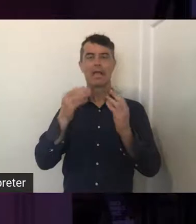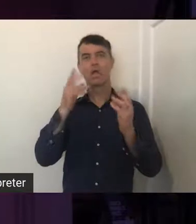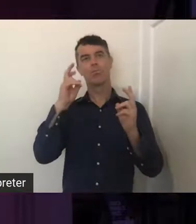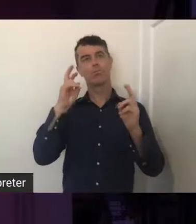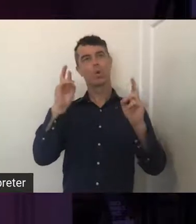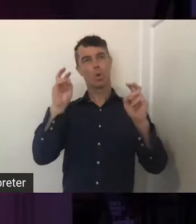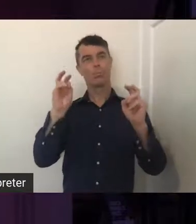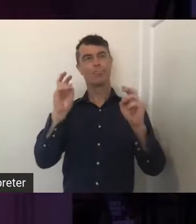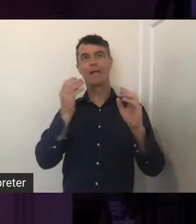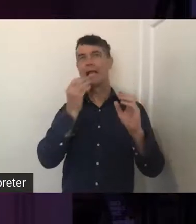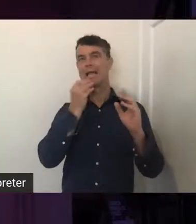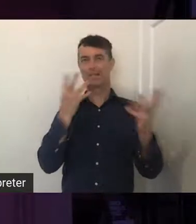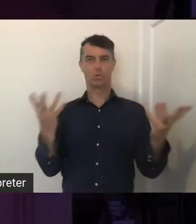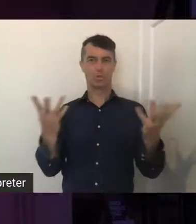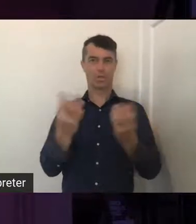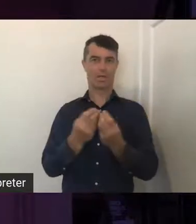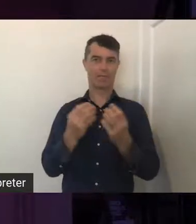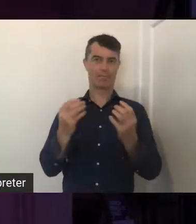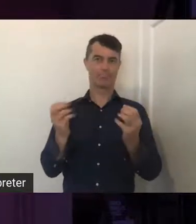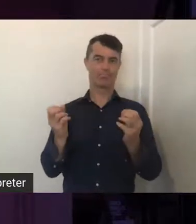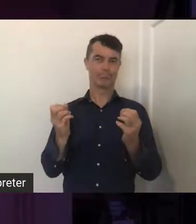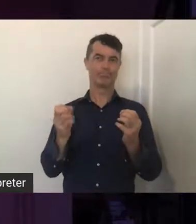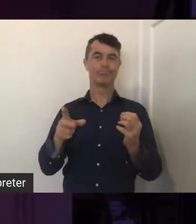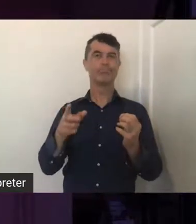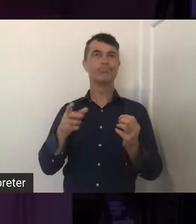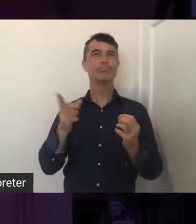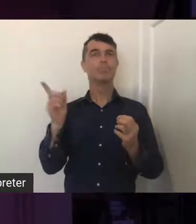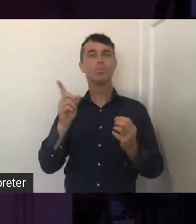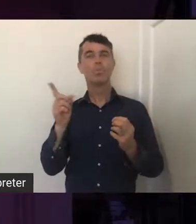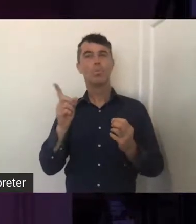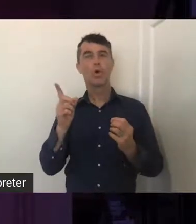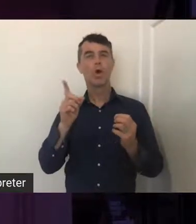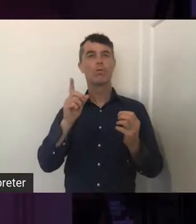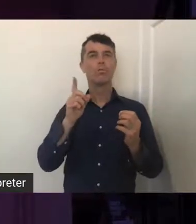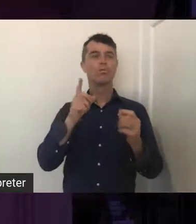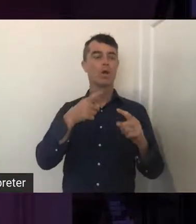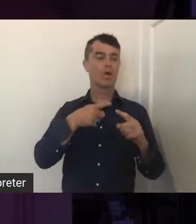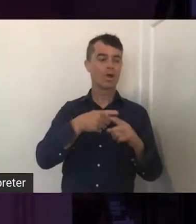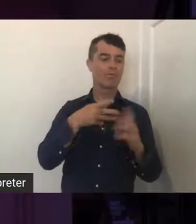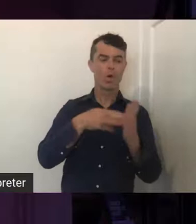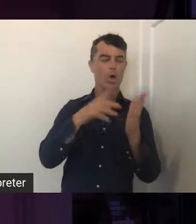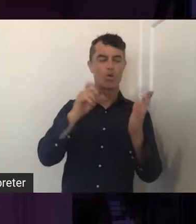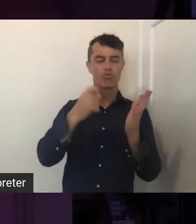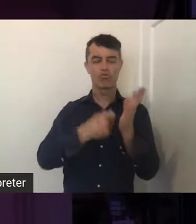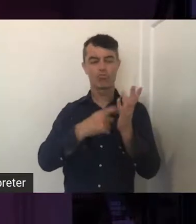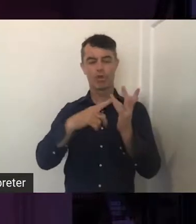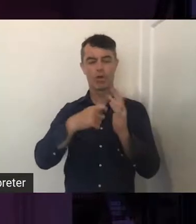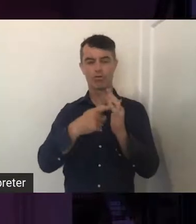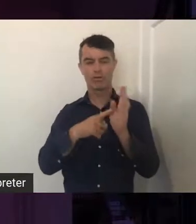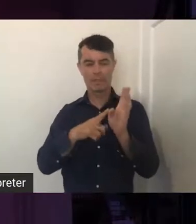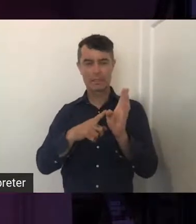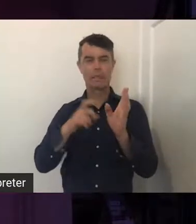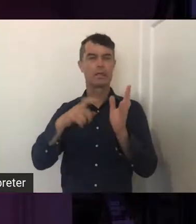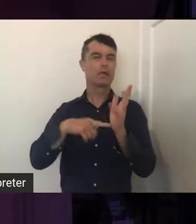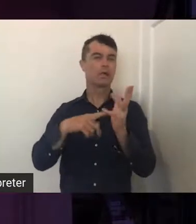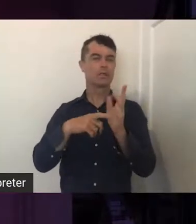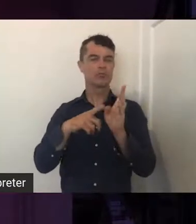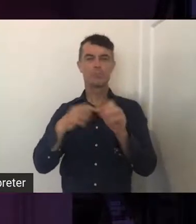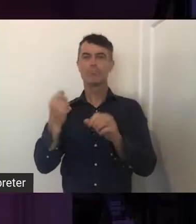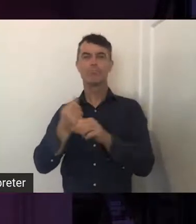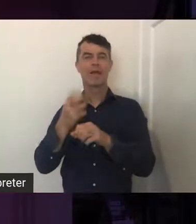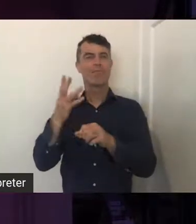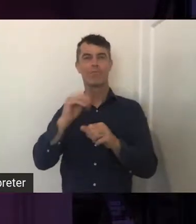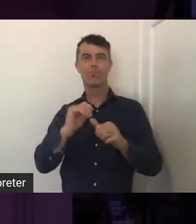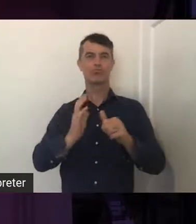that features crockery and cutlery made from traditional materials found on country. This work